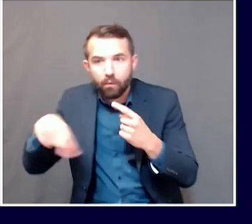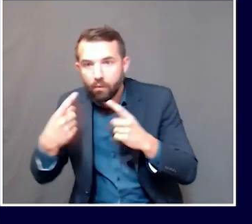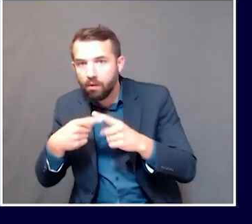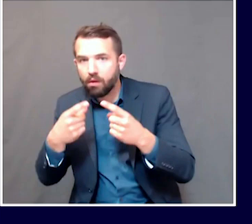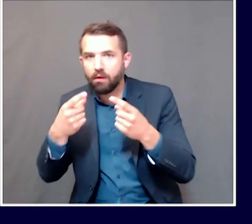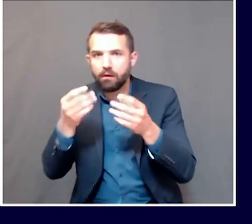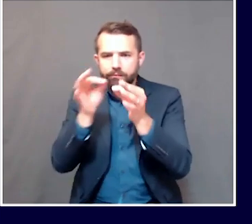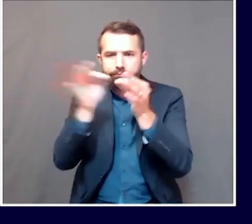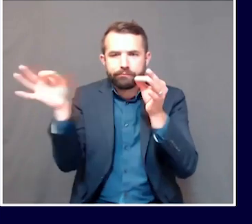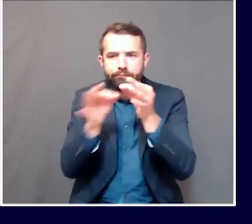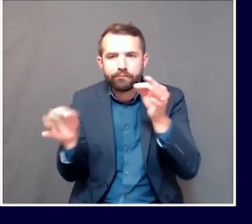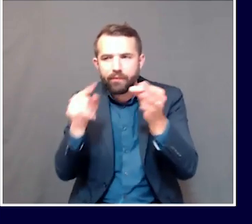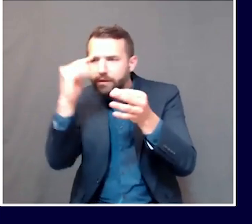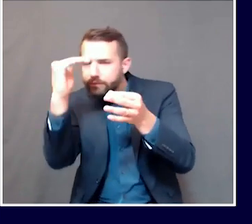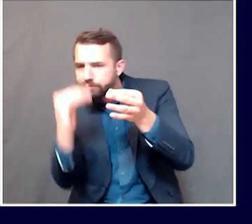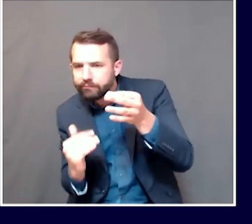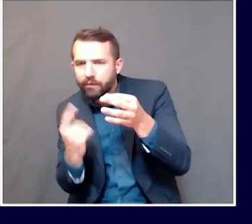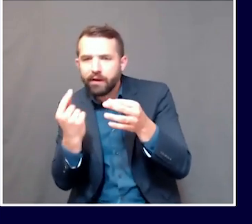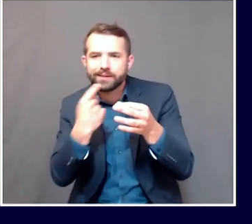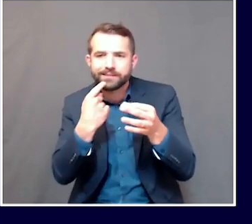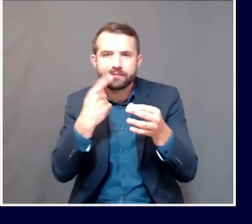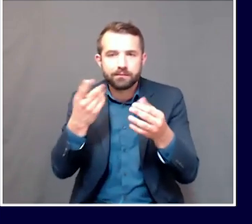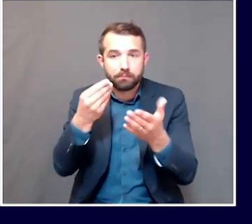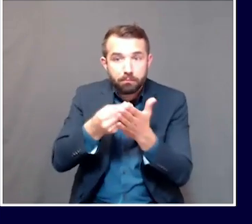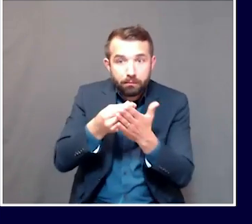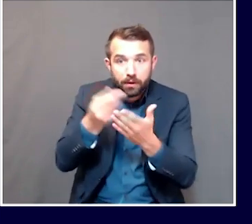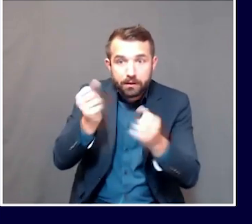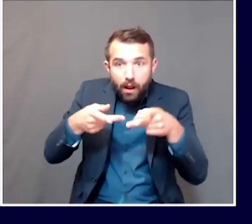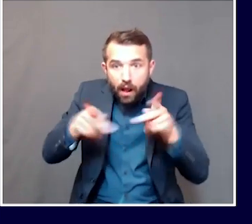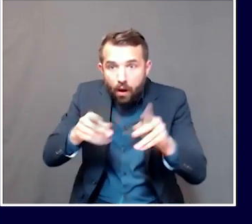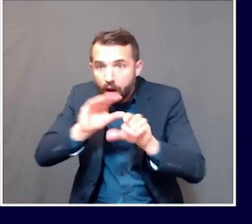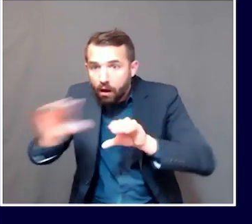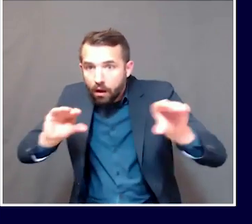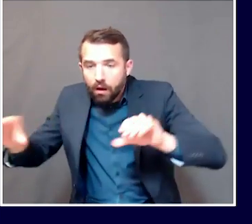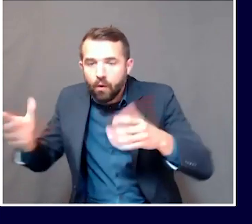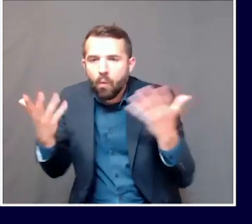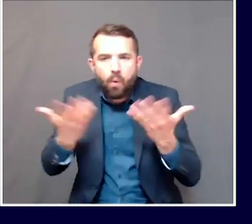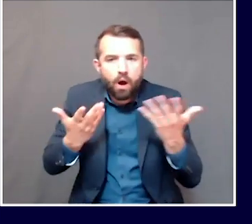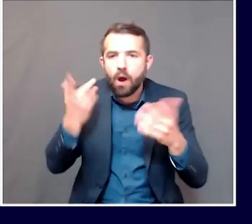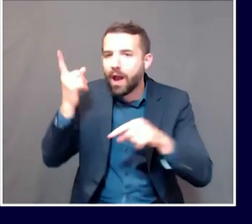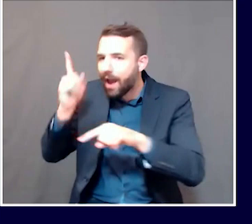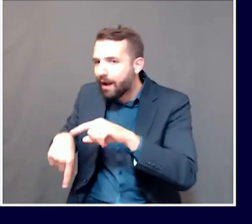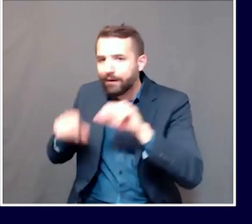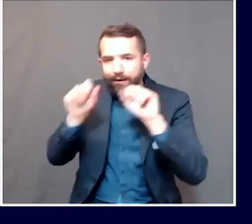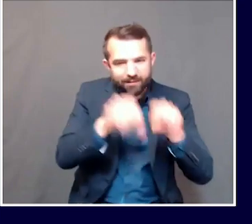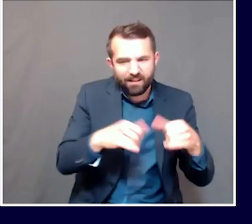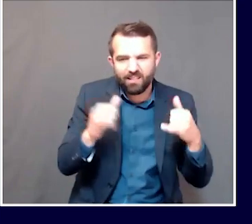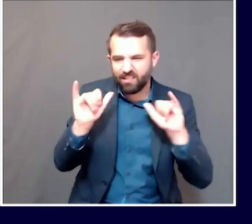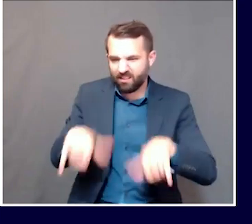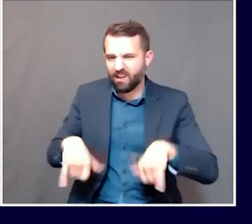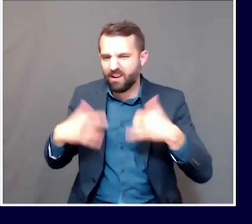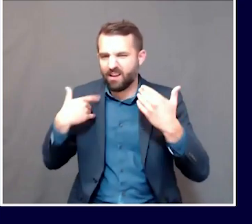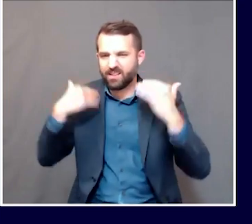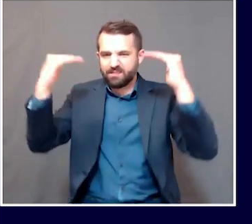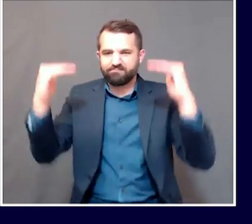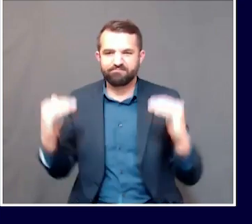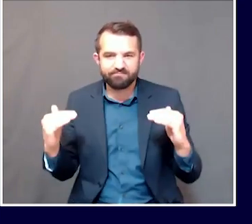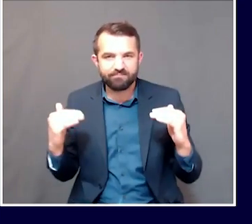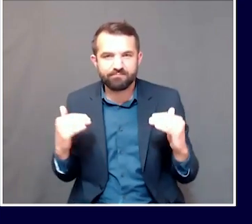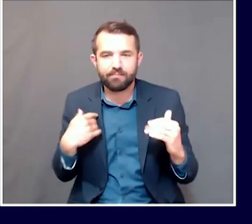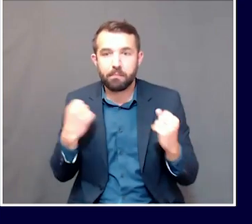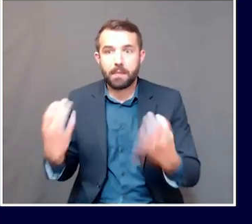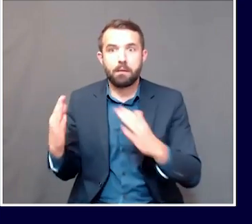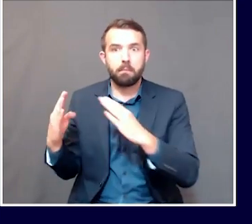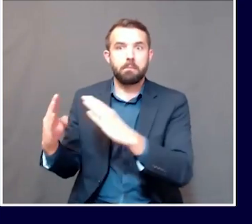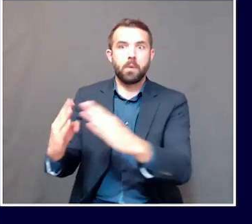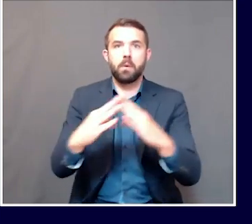can, may be used for, or might not be used for. There's some indication that many towns and cities want some